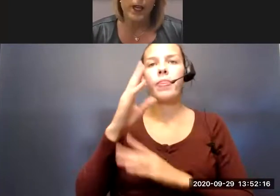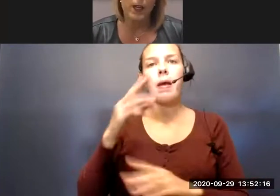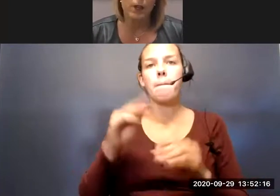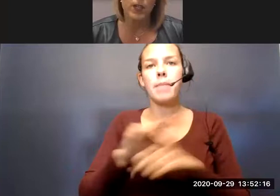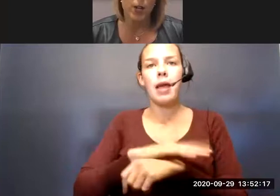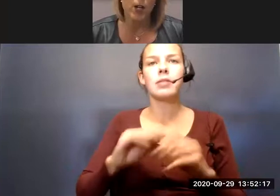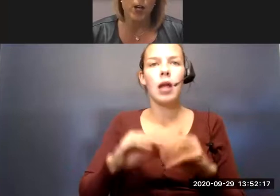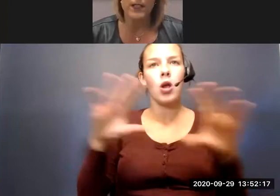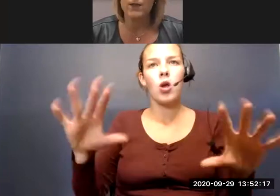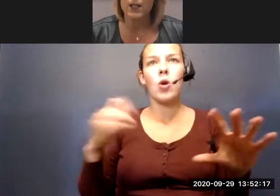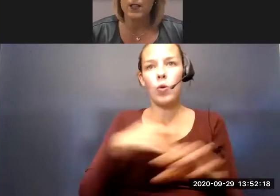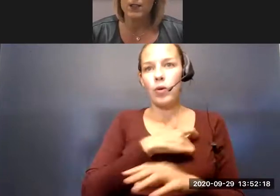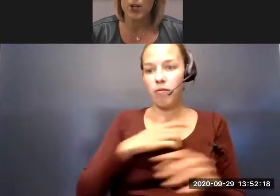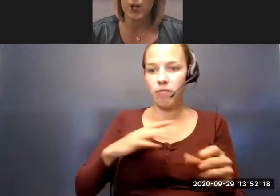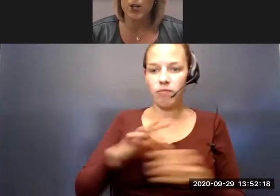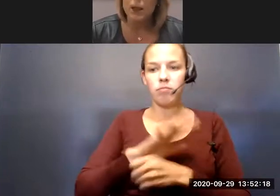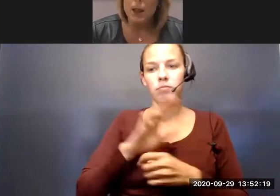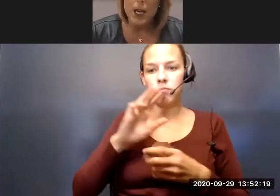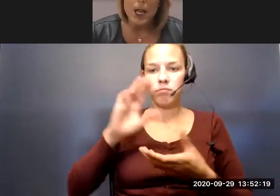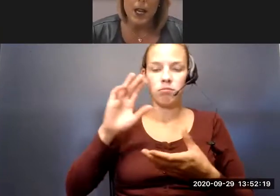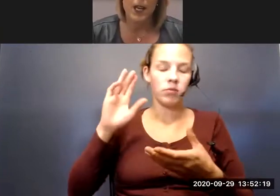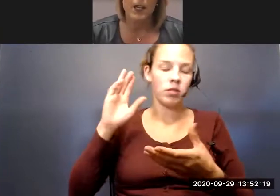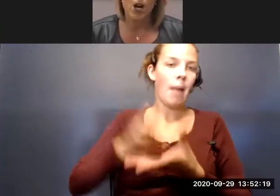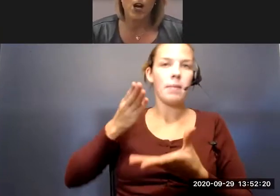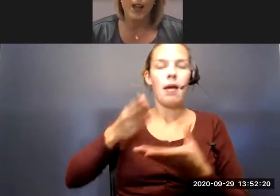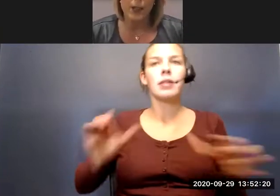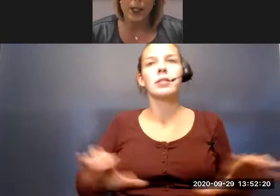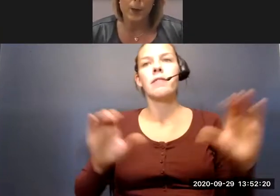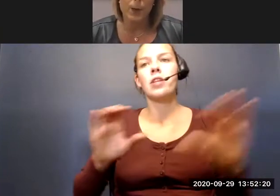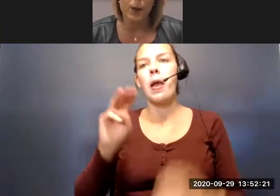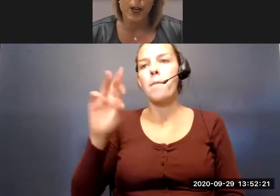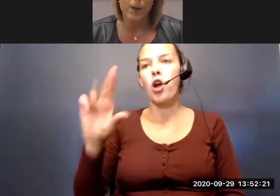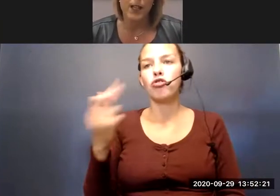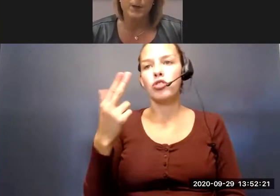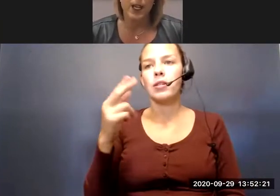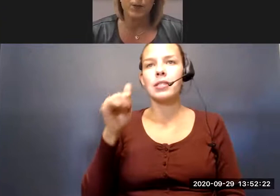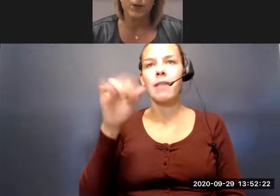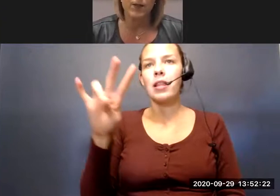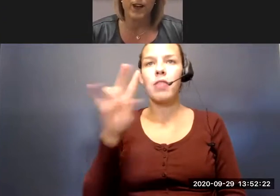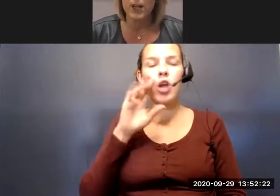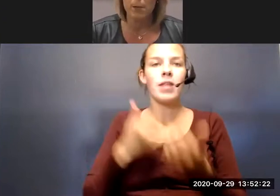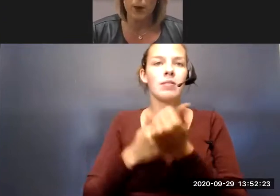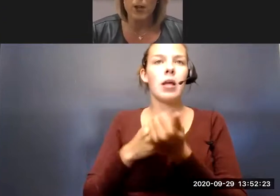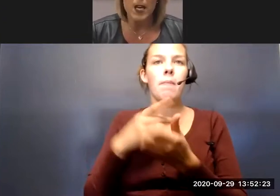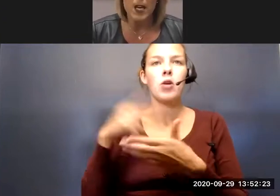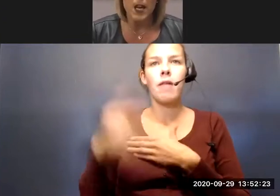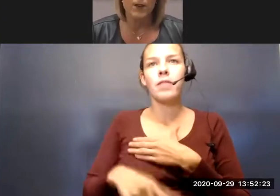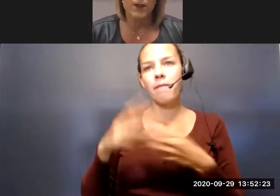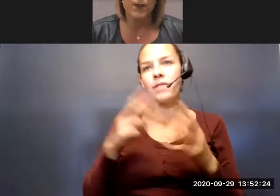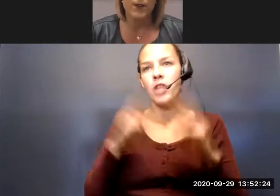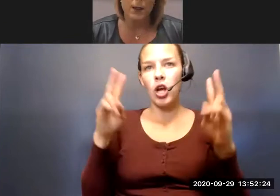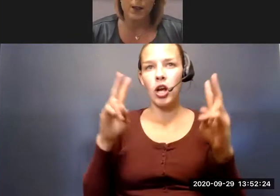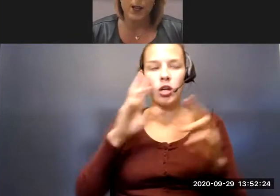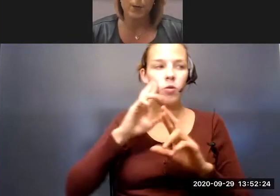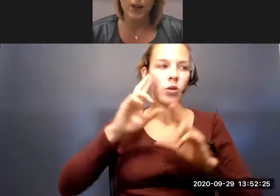We shuttered our activities March 17th and our advocacy program has been able to be very nimble and very